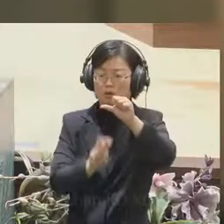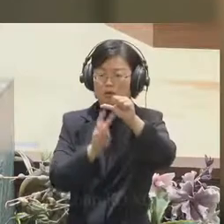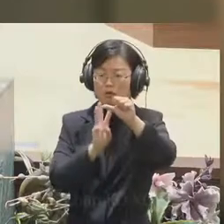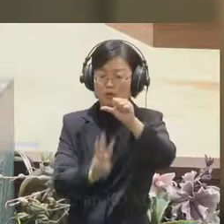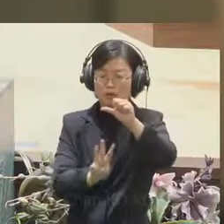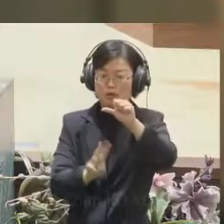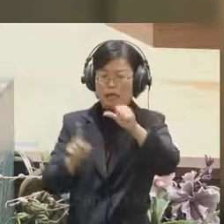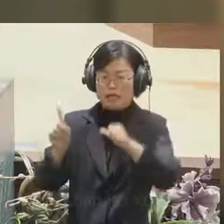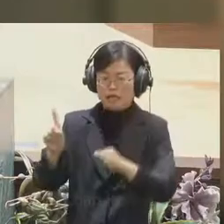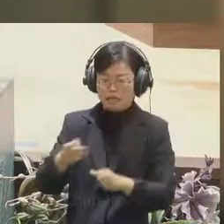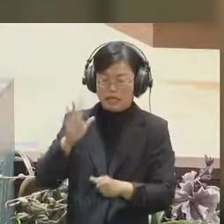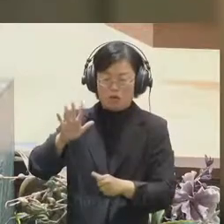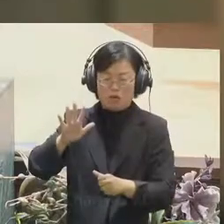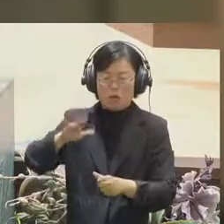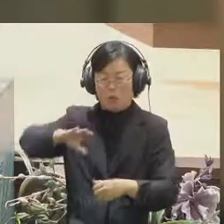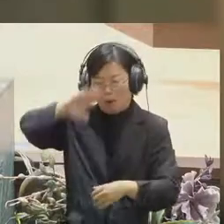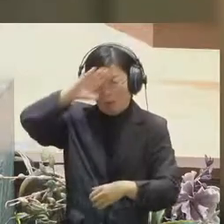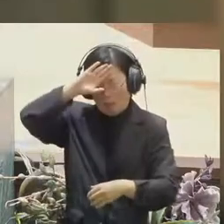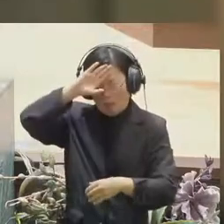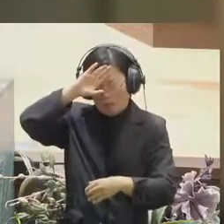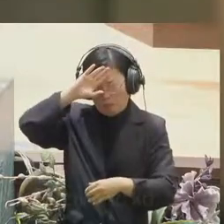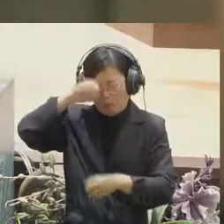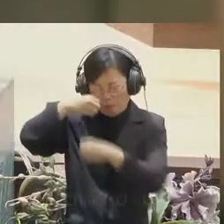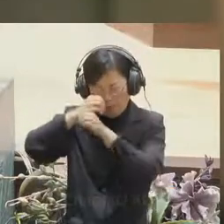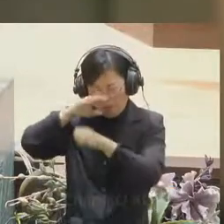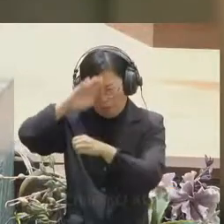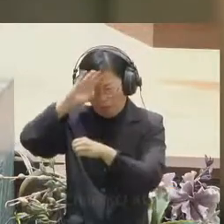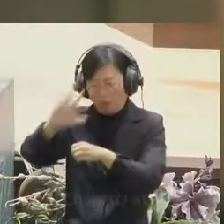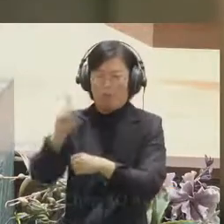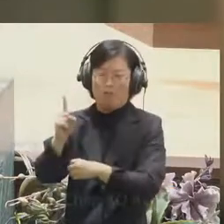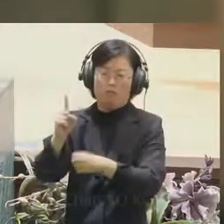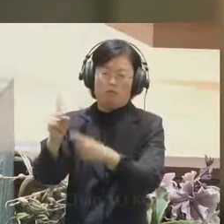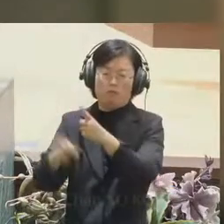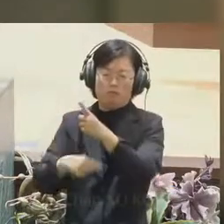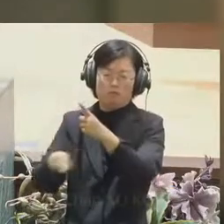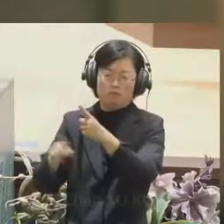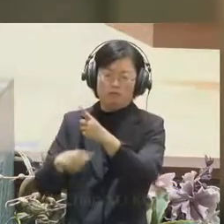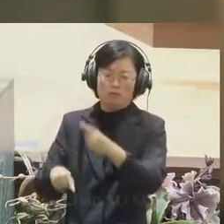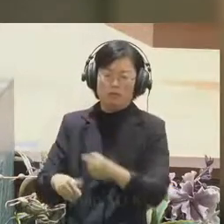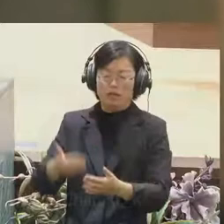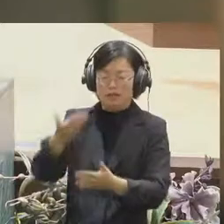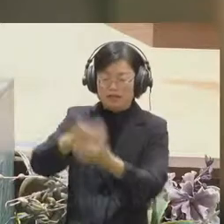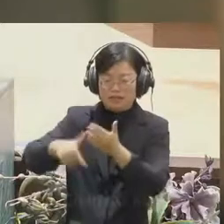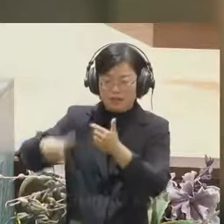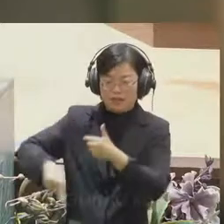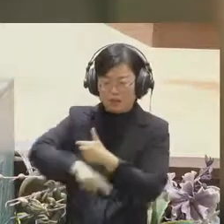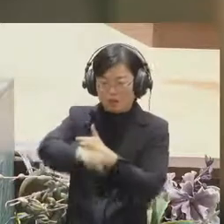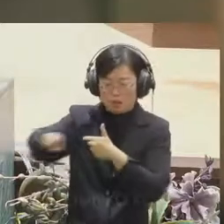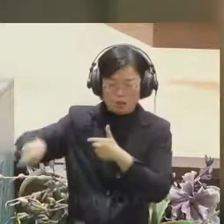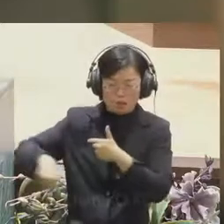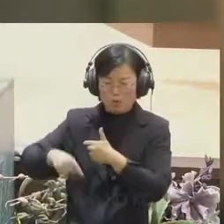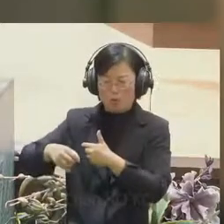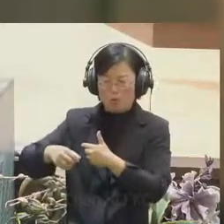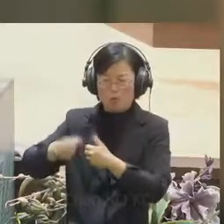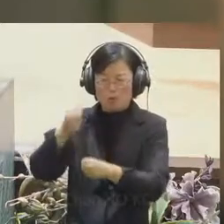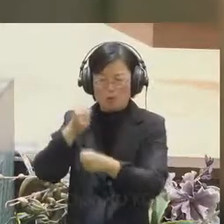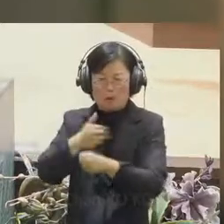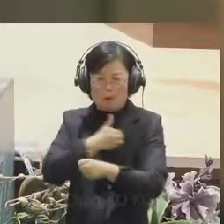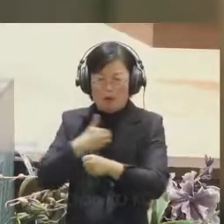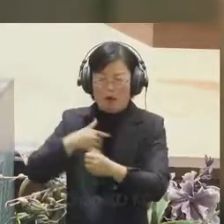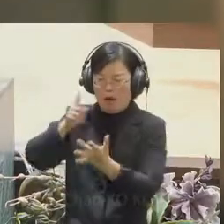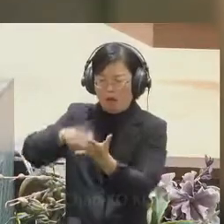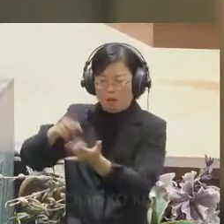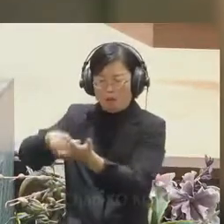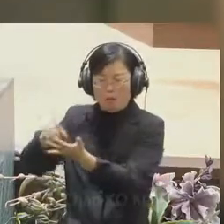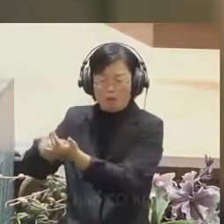The earlier version of the dashboard was not stable and it had a lot of gaps. It was meant to show